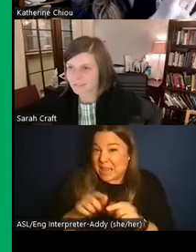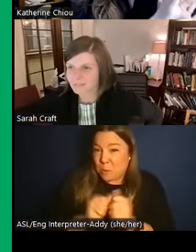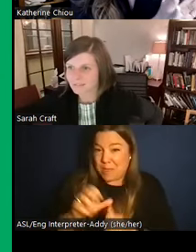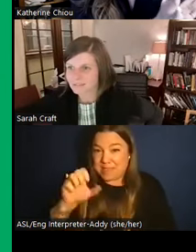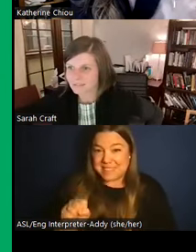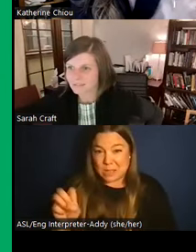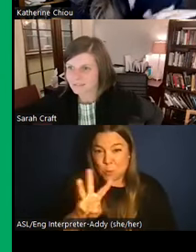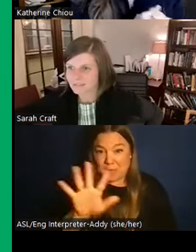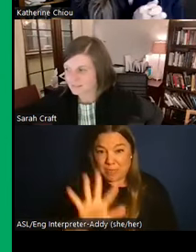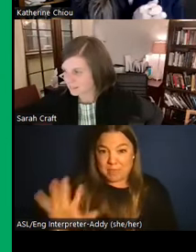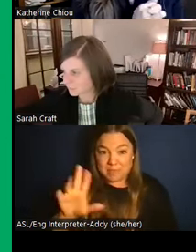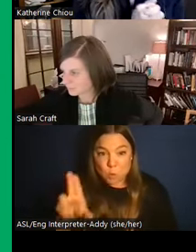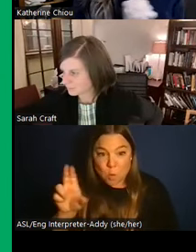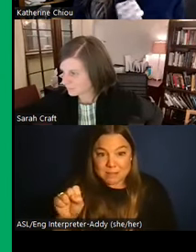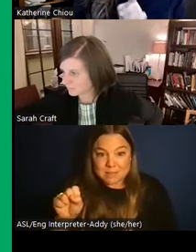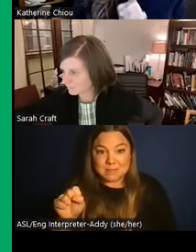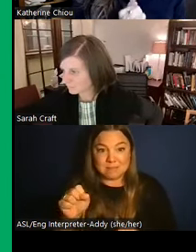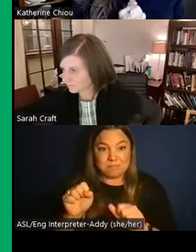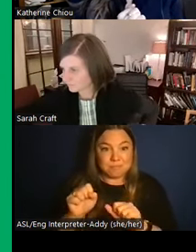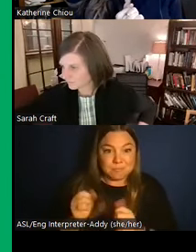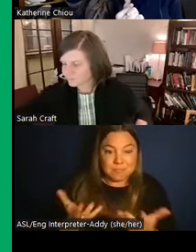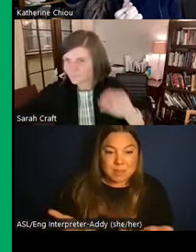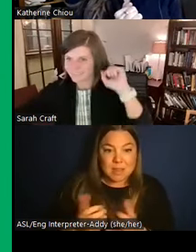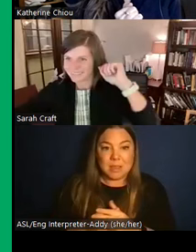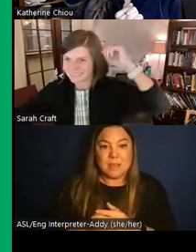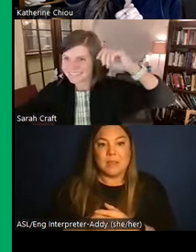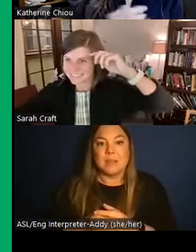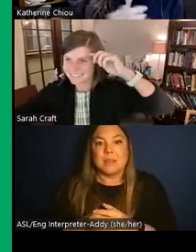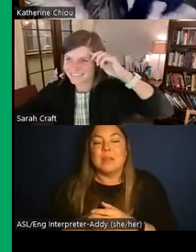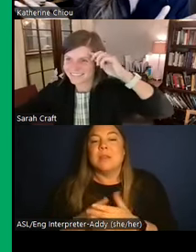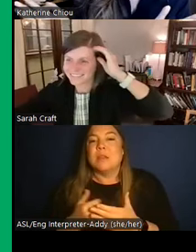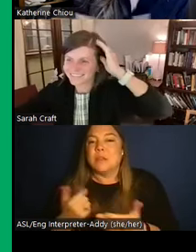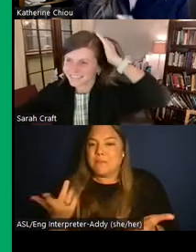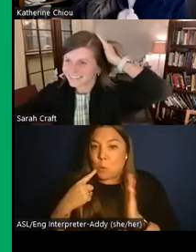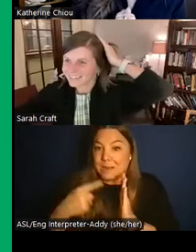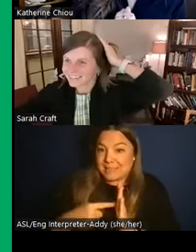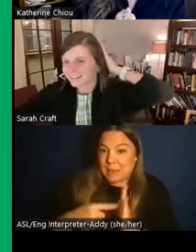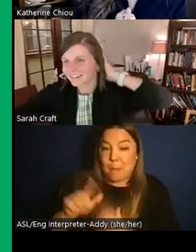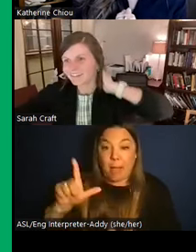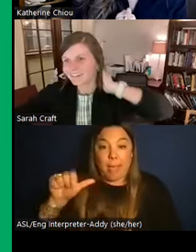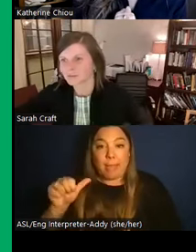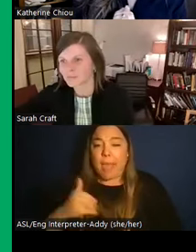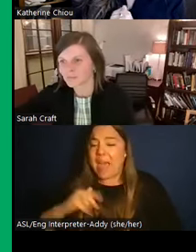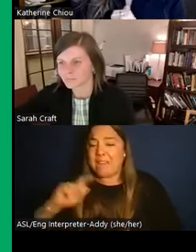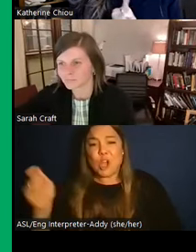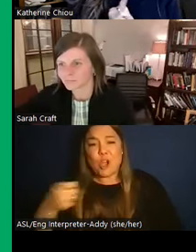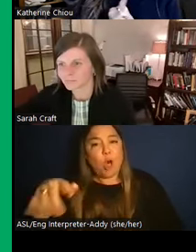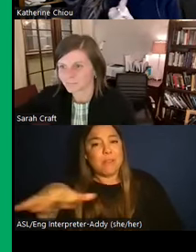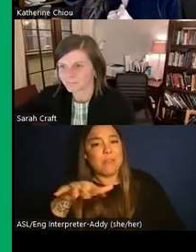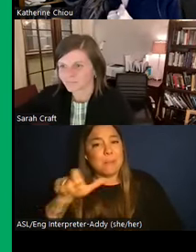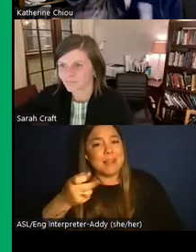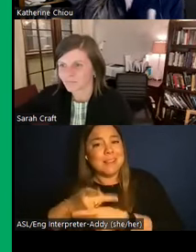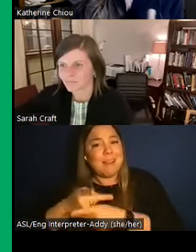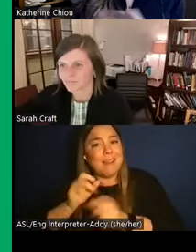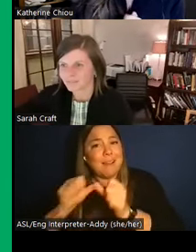general, in the US, where like people are like in LA are like, oh, we have our, you know, our golfing areas we need to sustain. And then suddenly, you know,